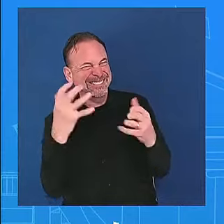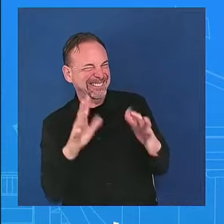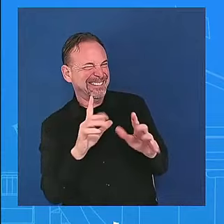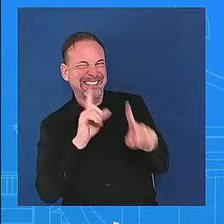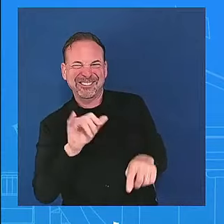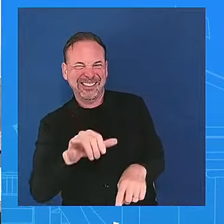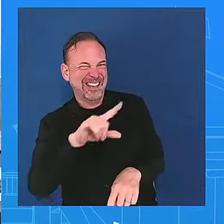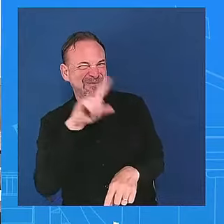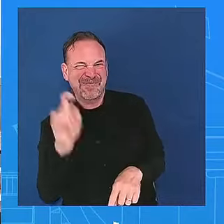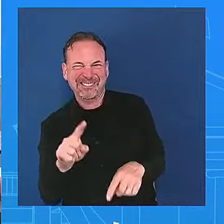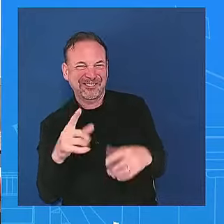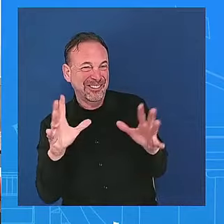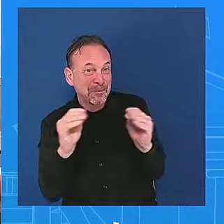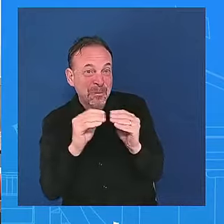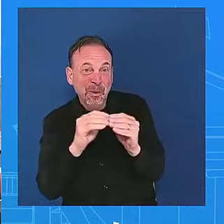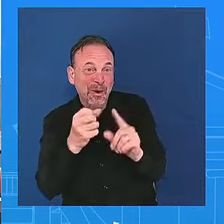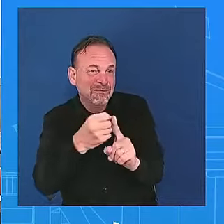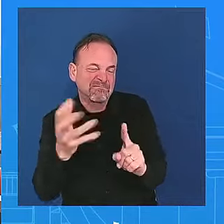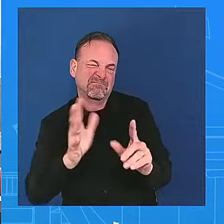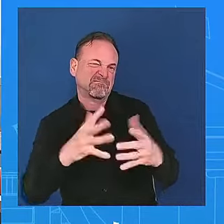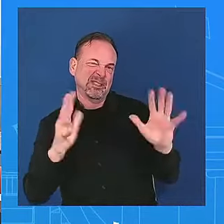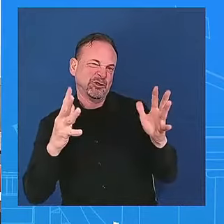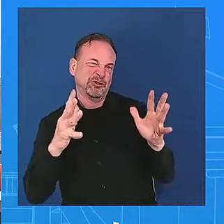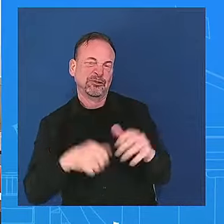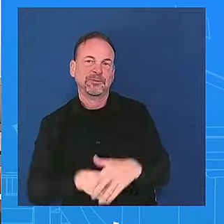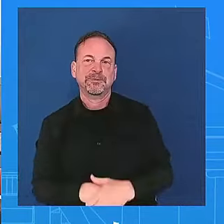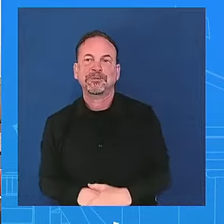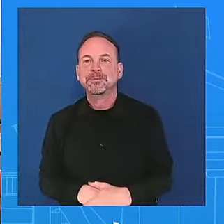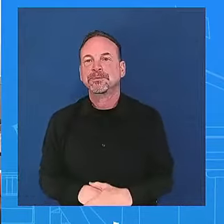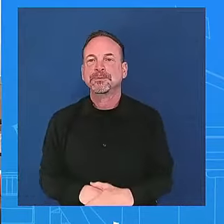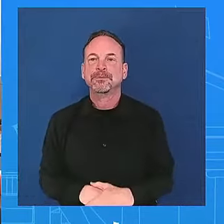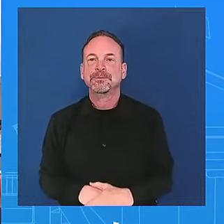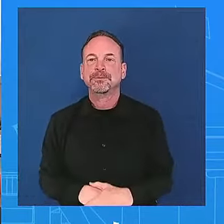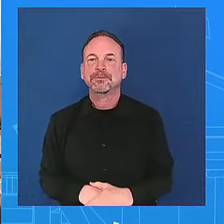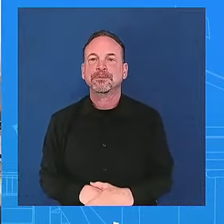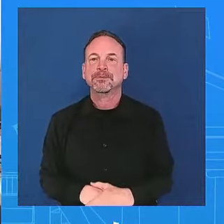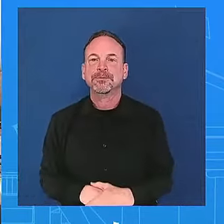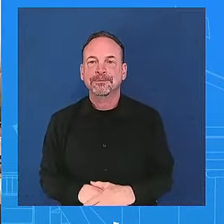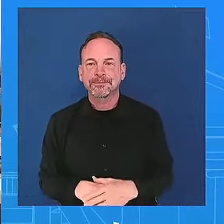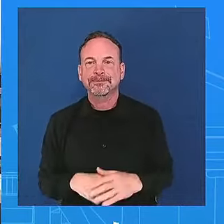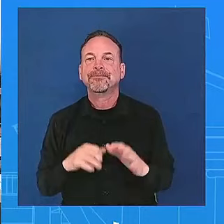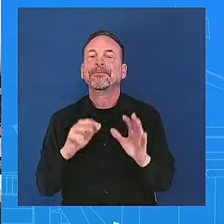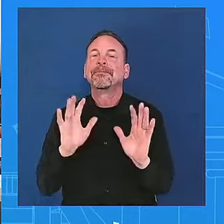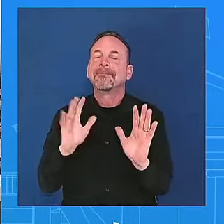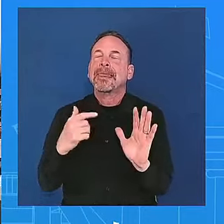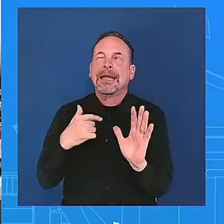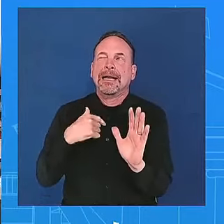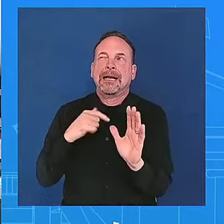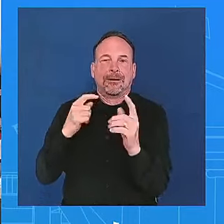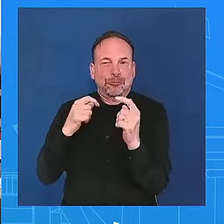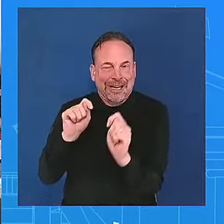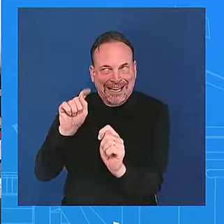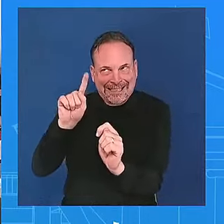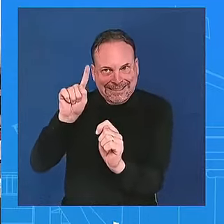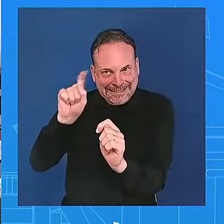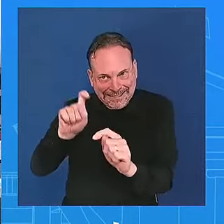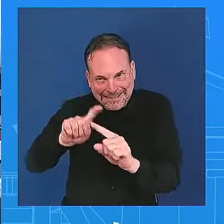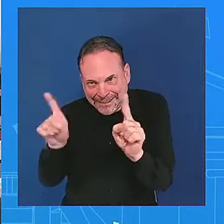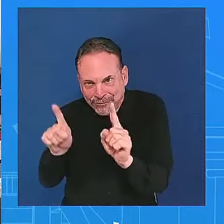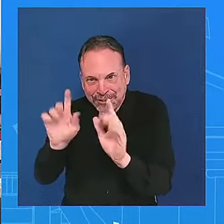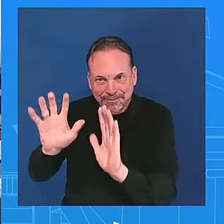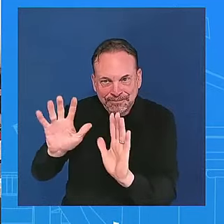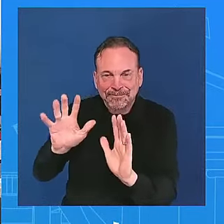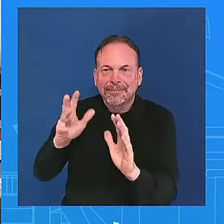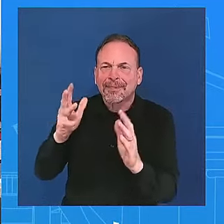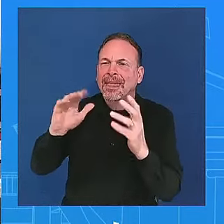you can't answer but i'm going to ask you if you can answer from the president's perspective how he feels about the vice president's first